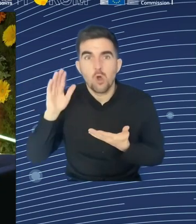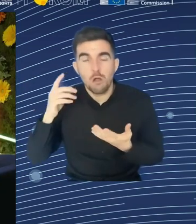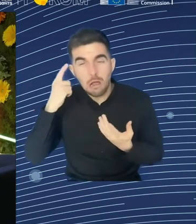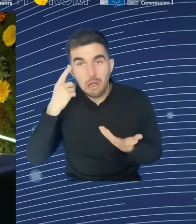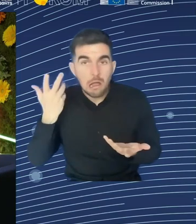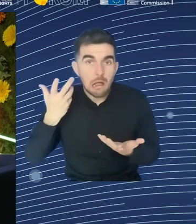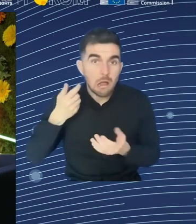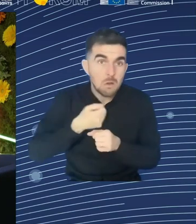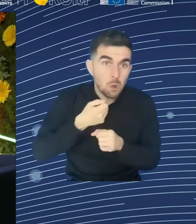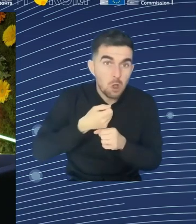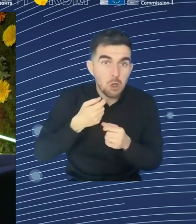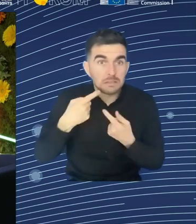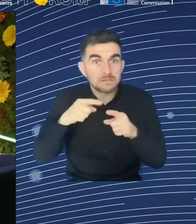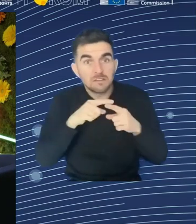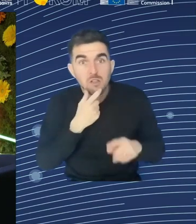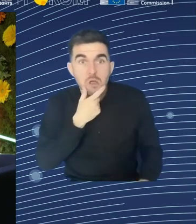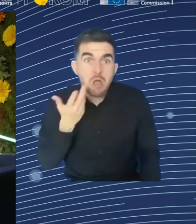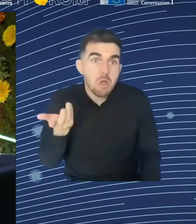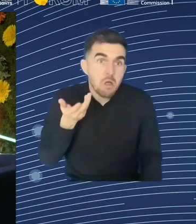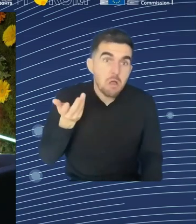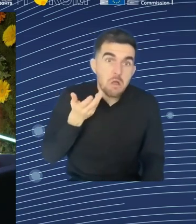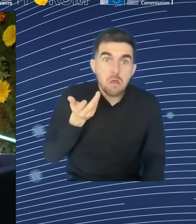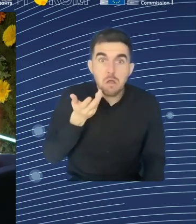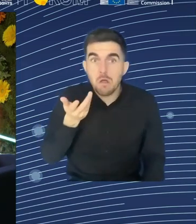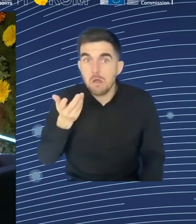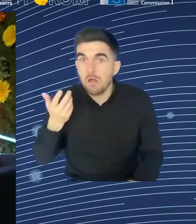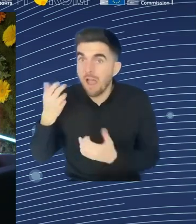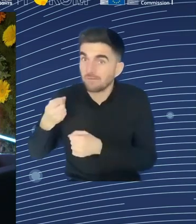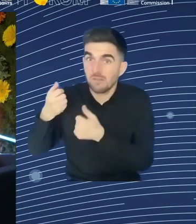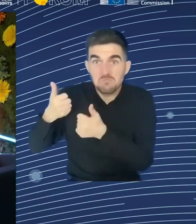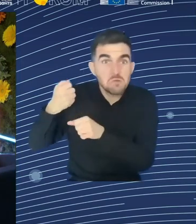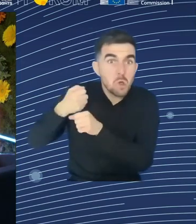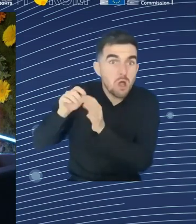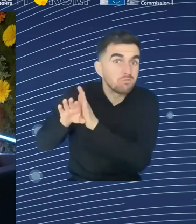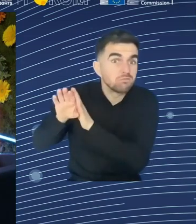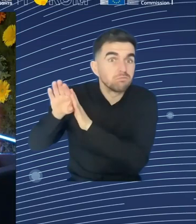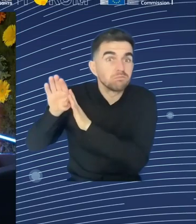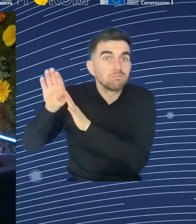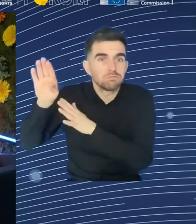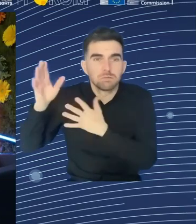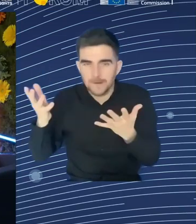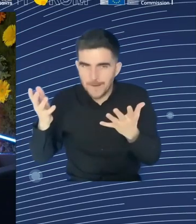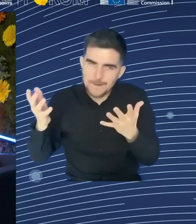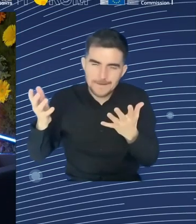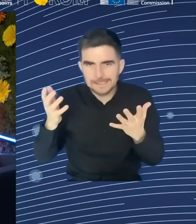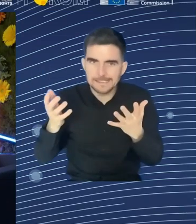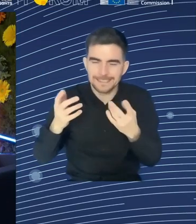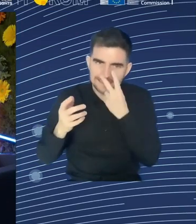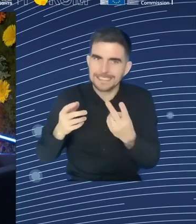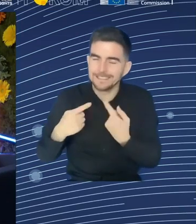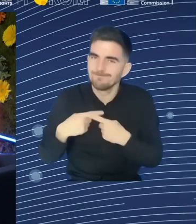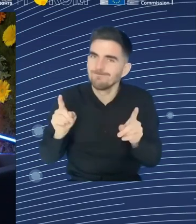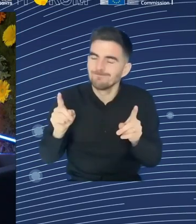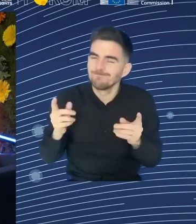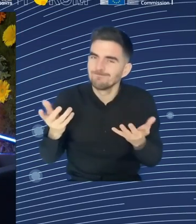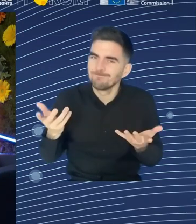you actually answered largely another question that we had received online, which was about labour market participation. So